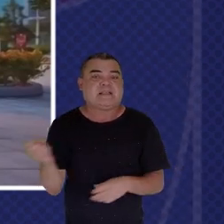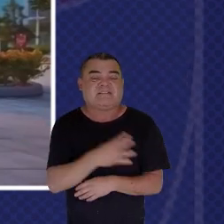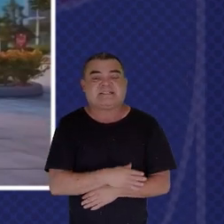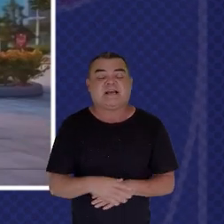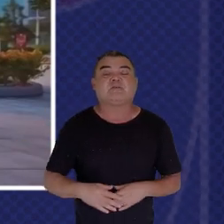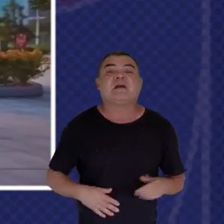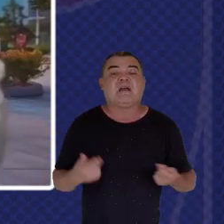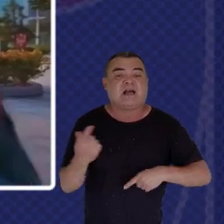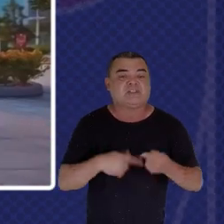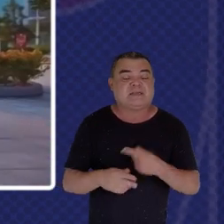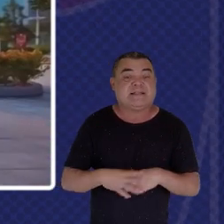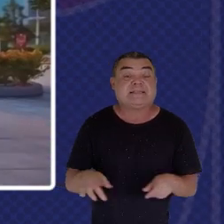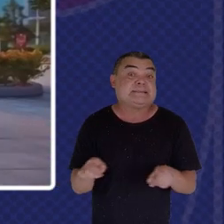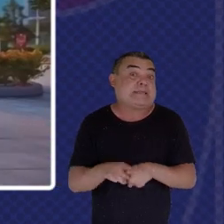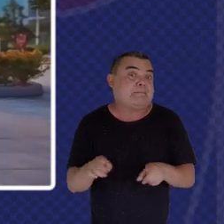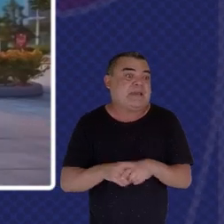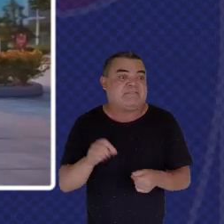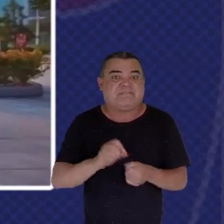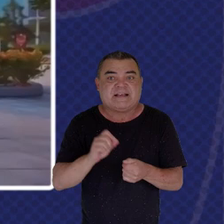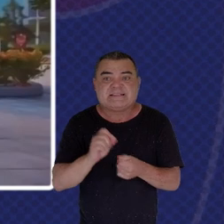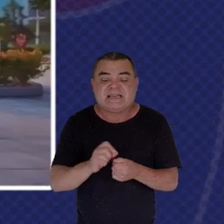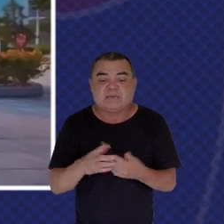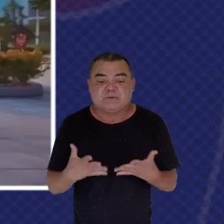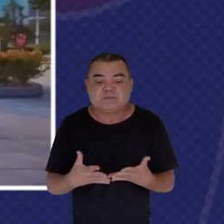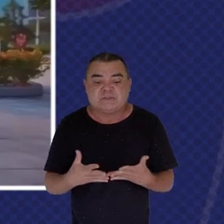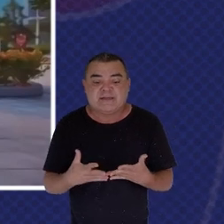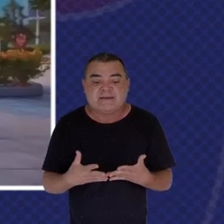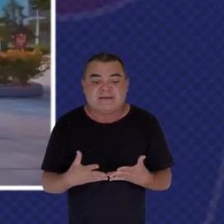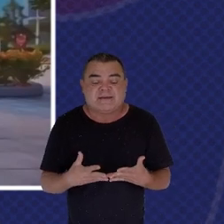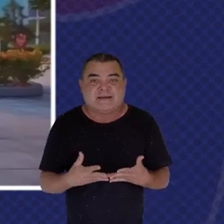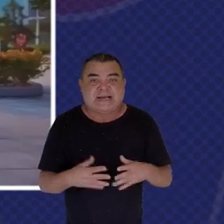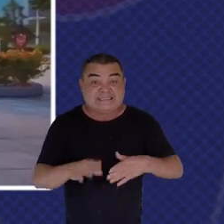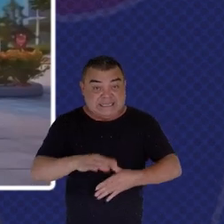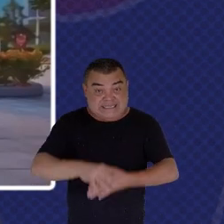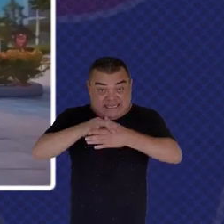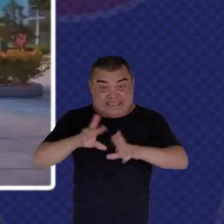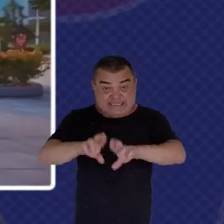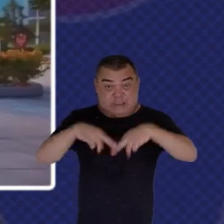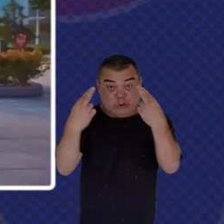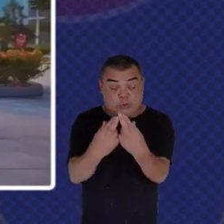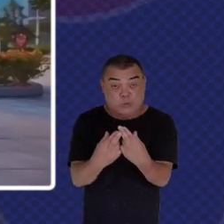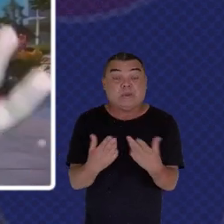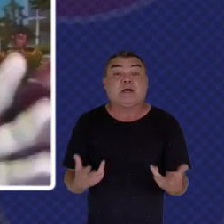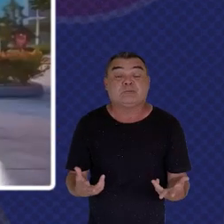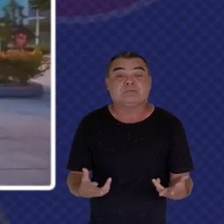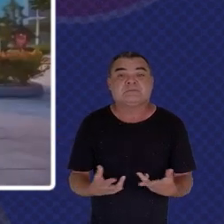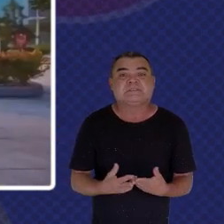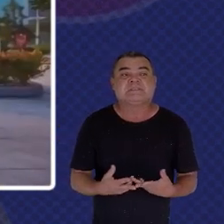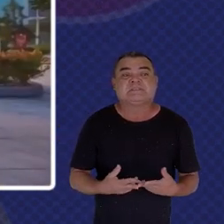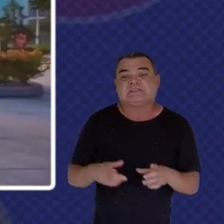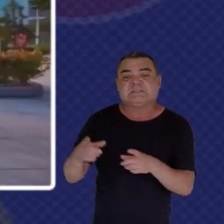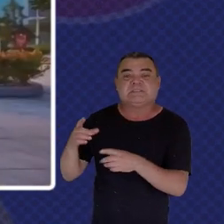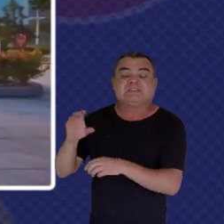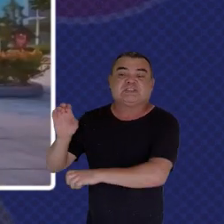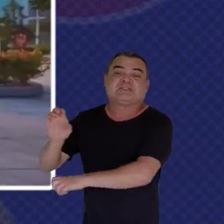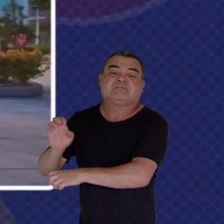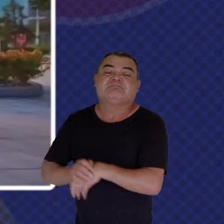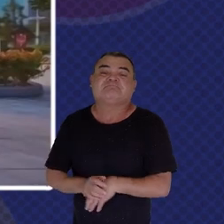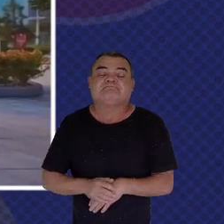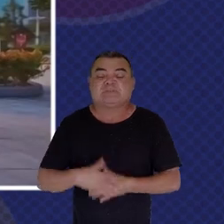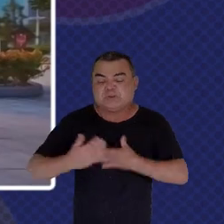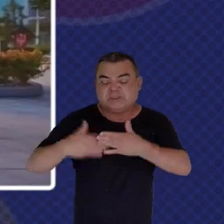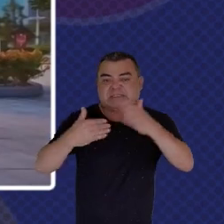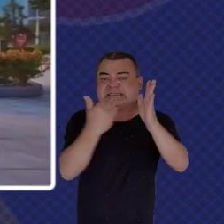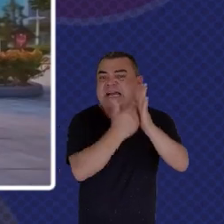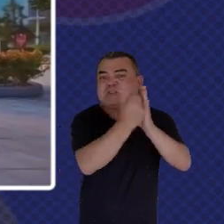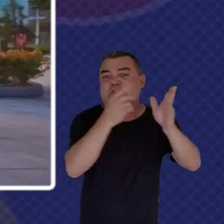also do Is we bring leaders Together At different stages Of their careers When they first join When they first become Team leaders When they